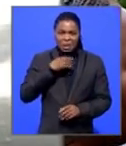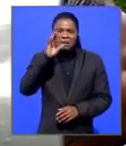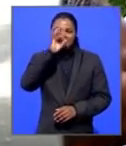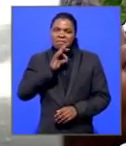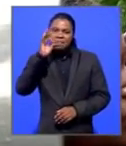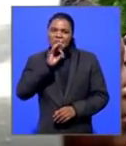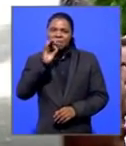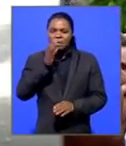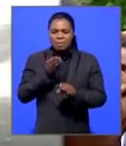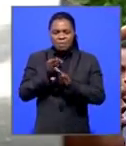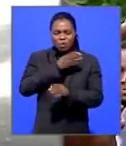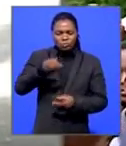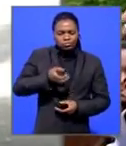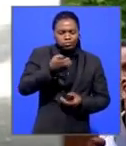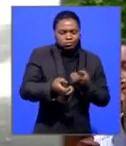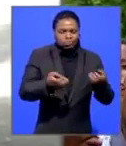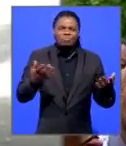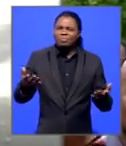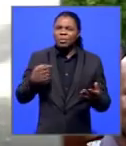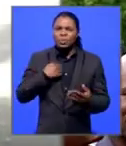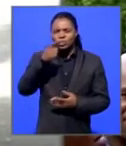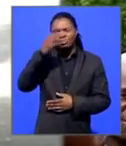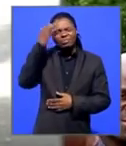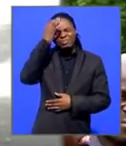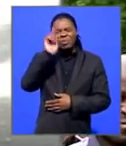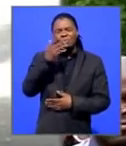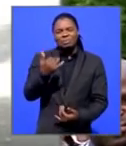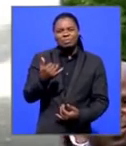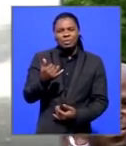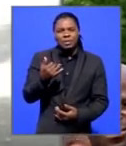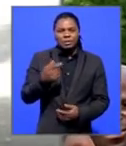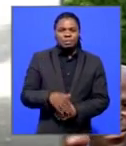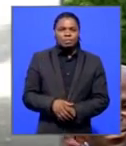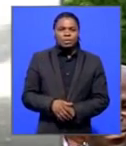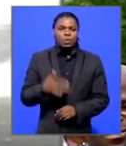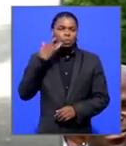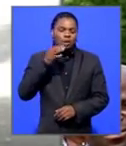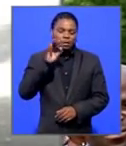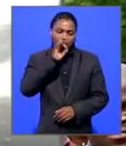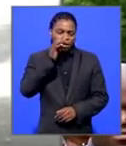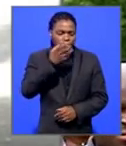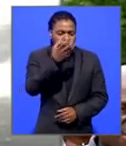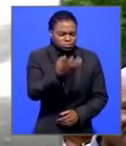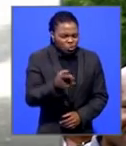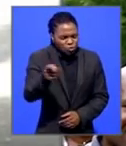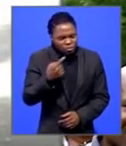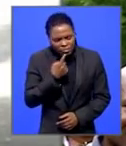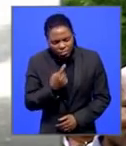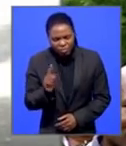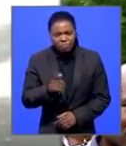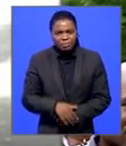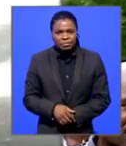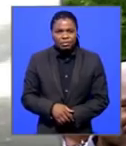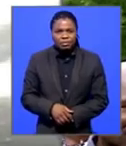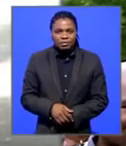flowers earlier. Just tell me what is the thought process that's going through your mind and what did you say as you put that bouquet of flowers? Yeah,